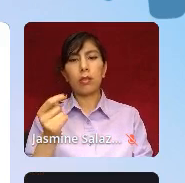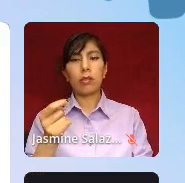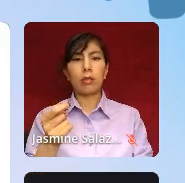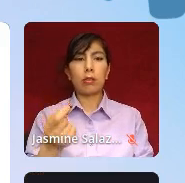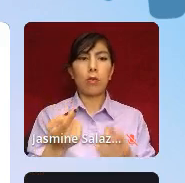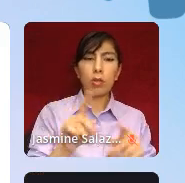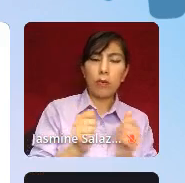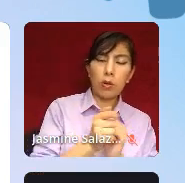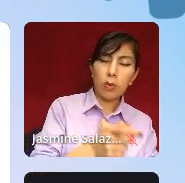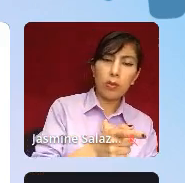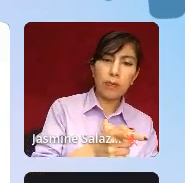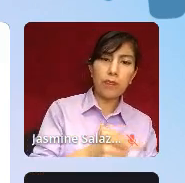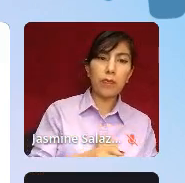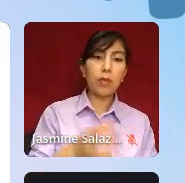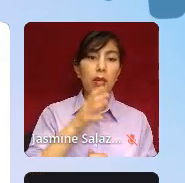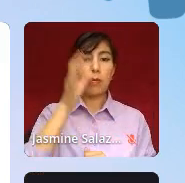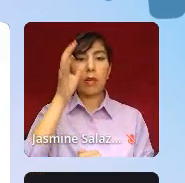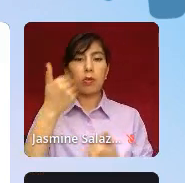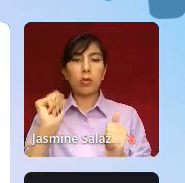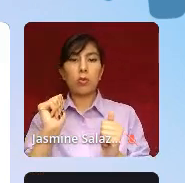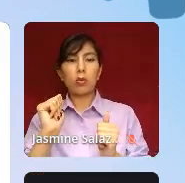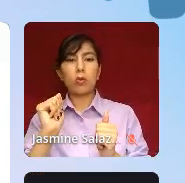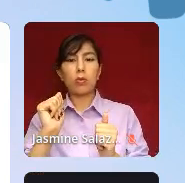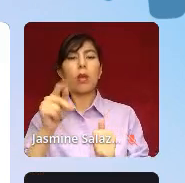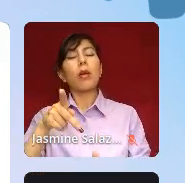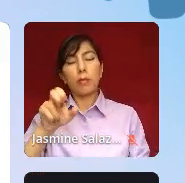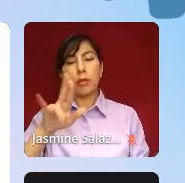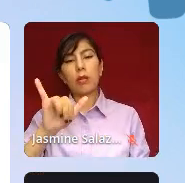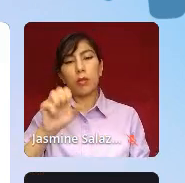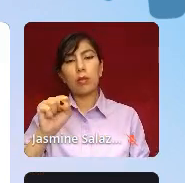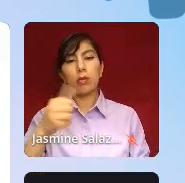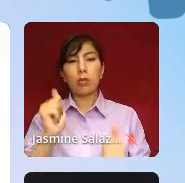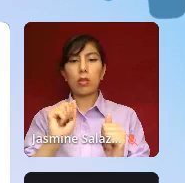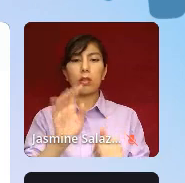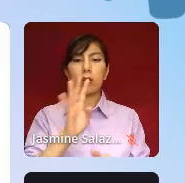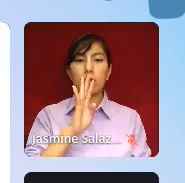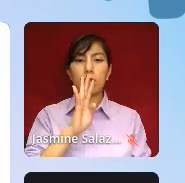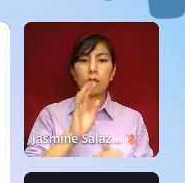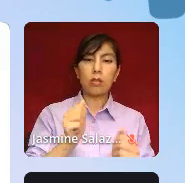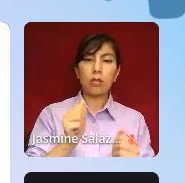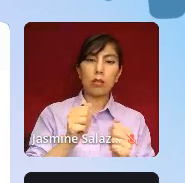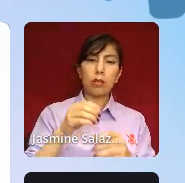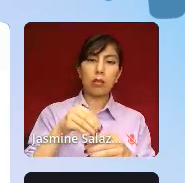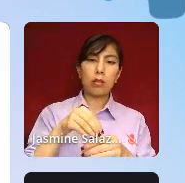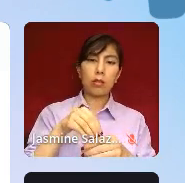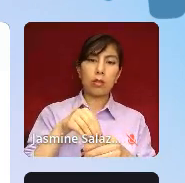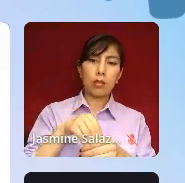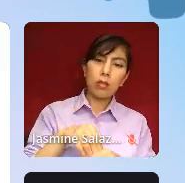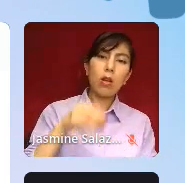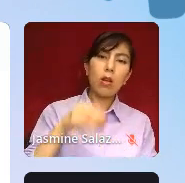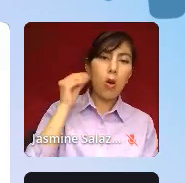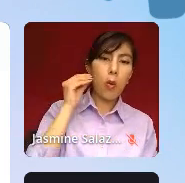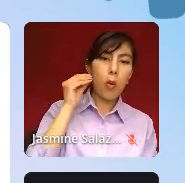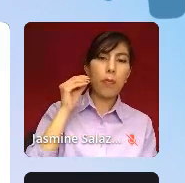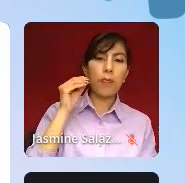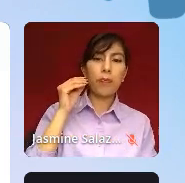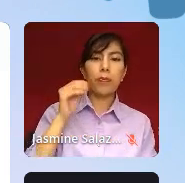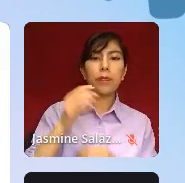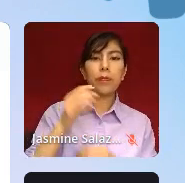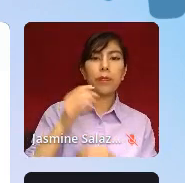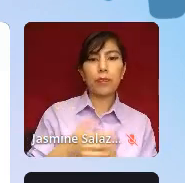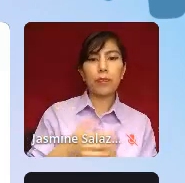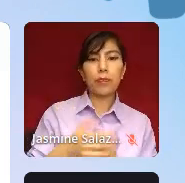Karis tried to work on their struggles at home and could voice feeling sad or depressed, but would not disclose about voice hearing